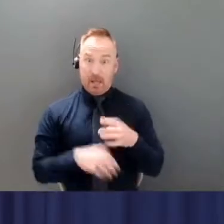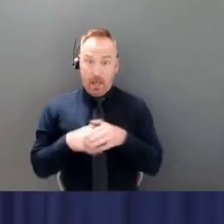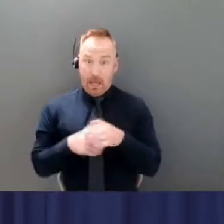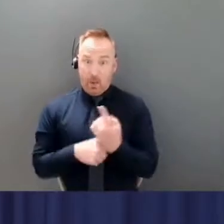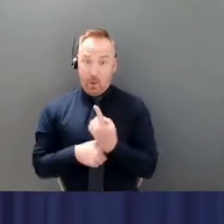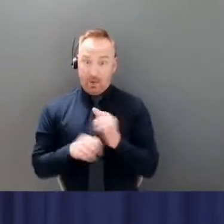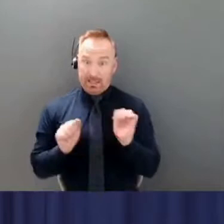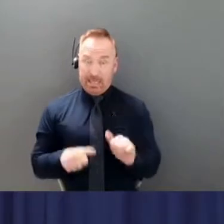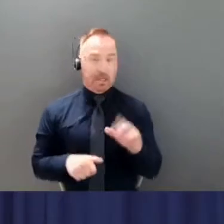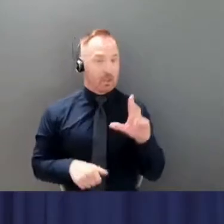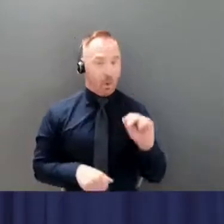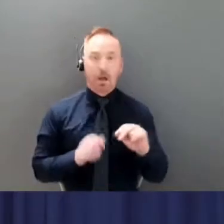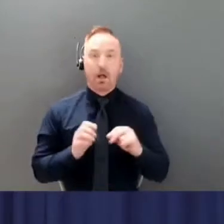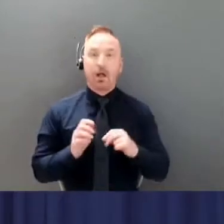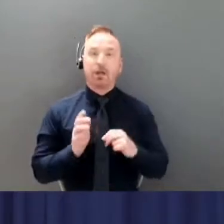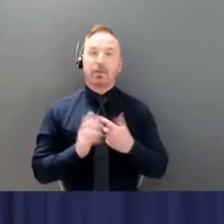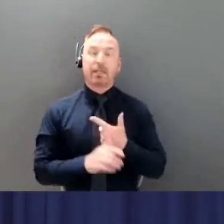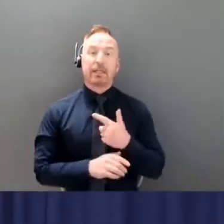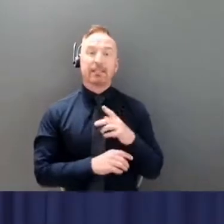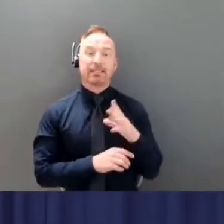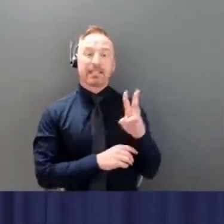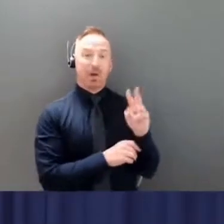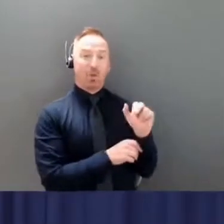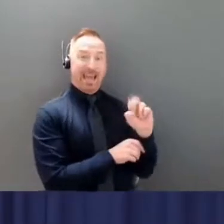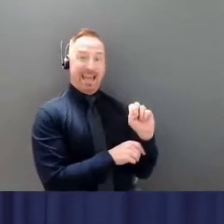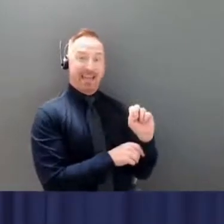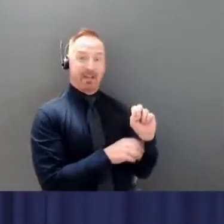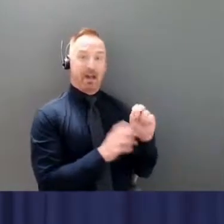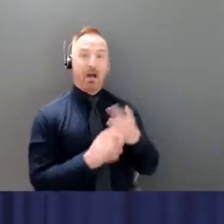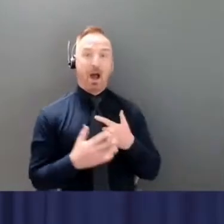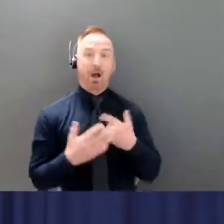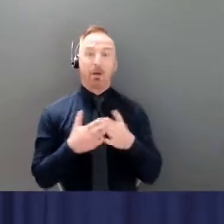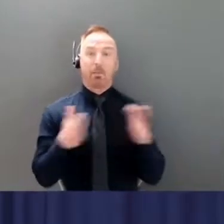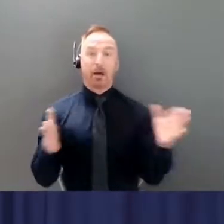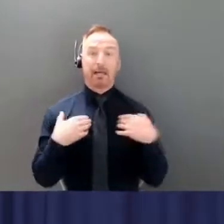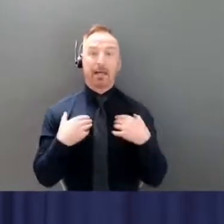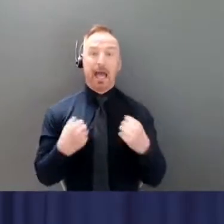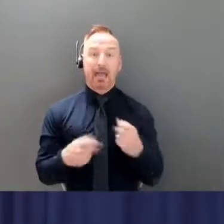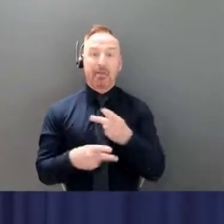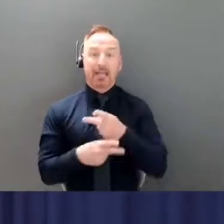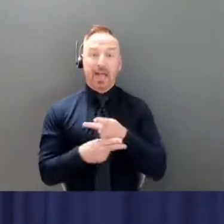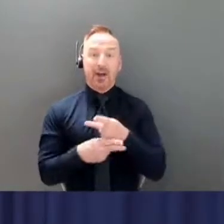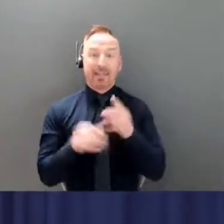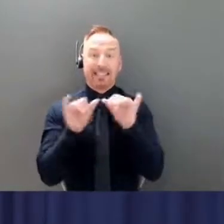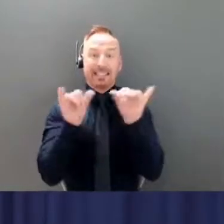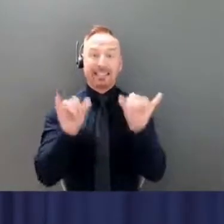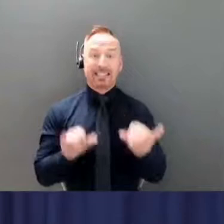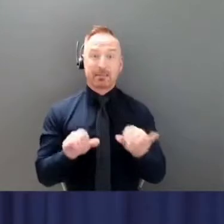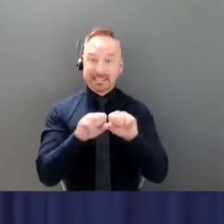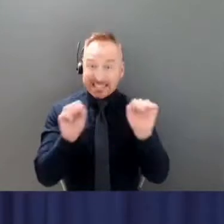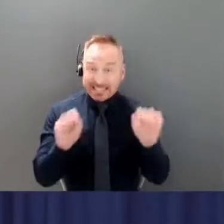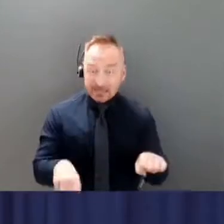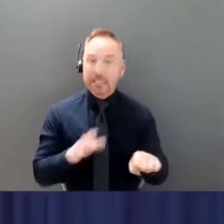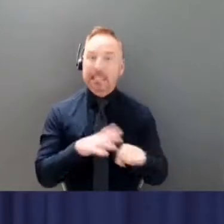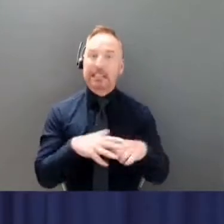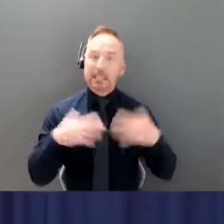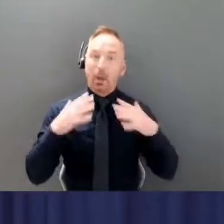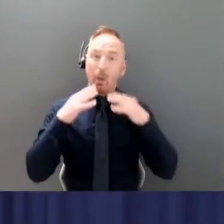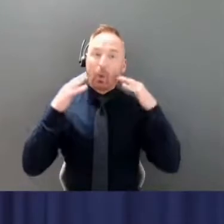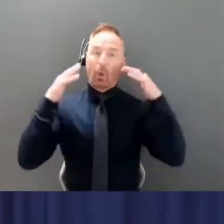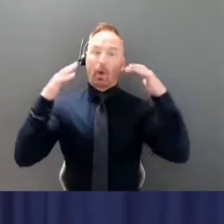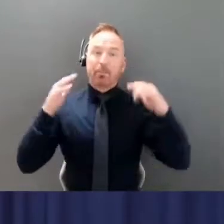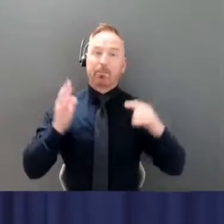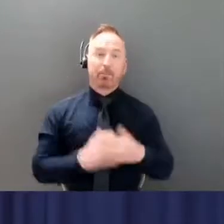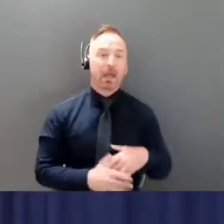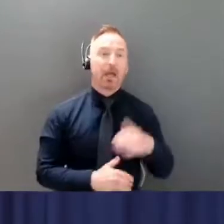testing the limits of our public health care systems. Premier Silver has been in touch with the Prime Minister's office to request support